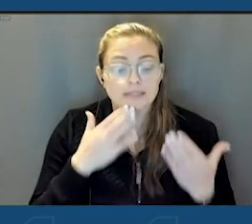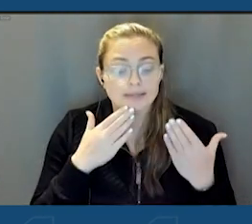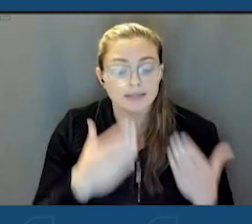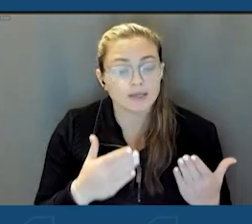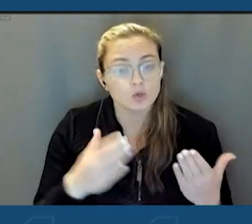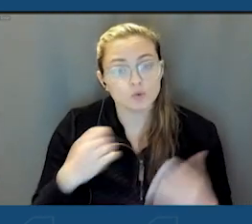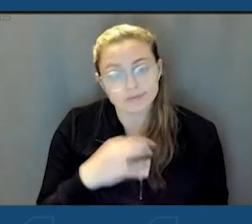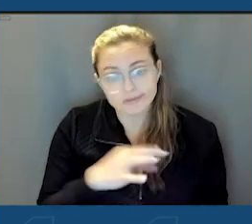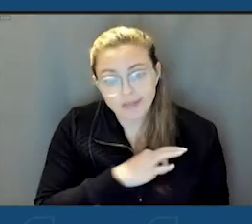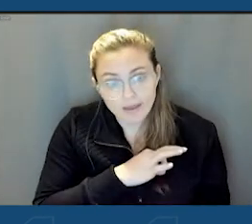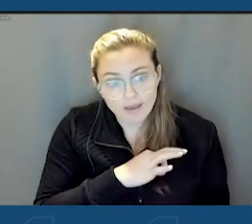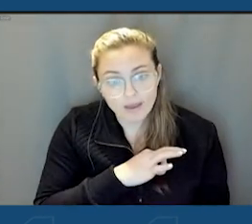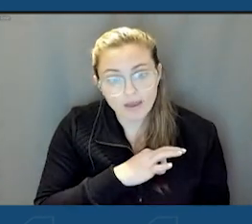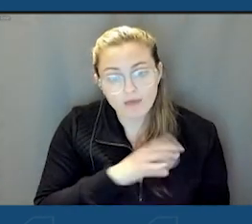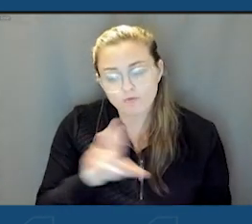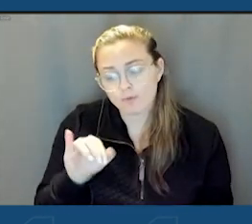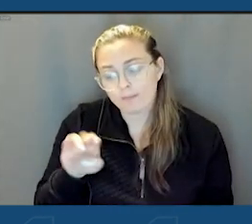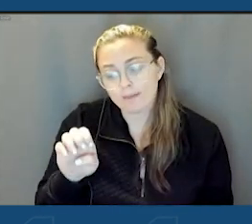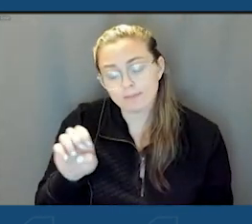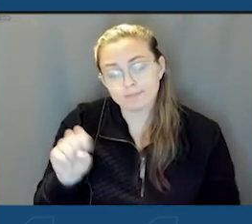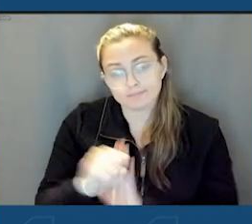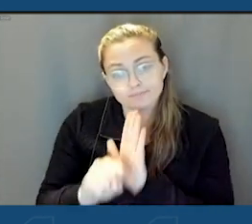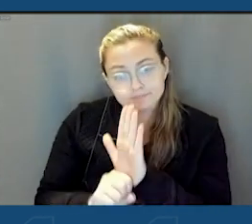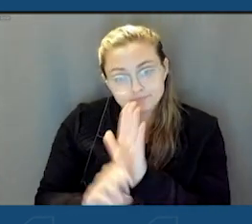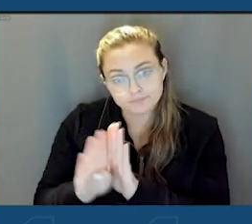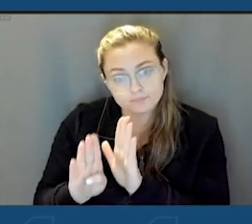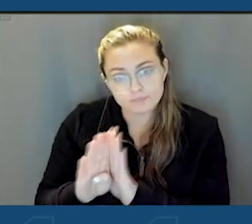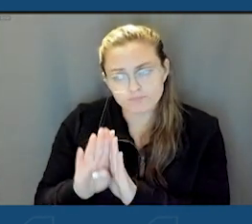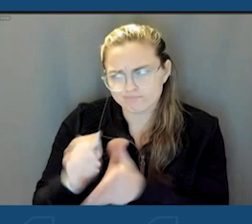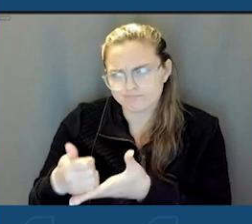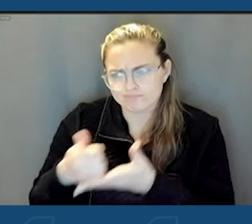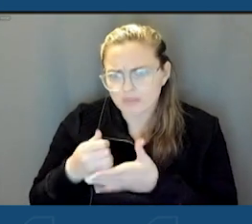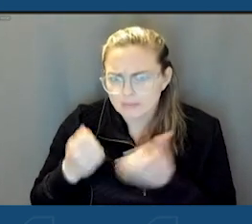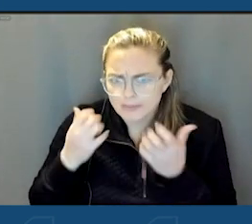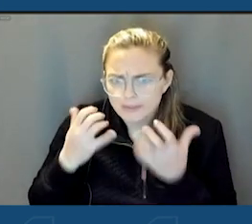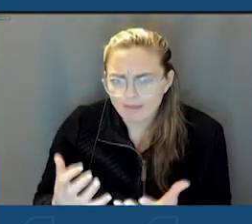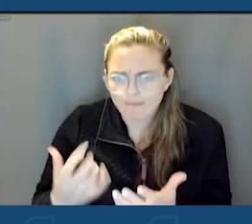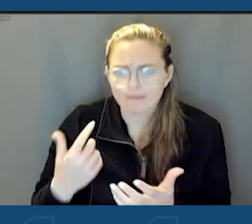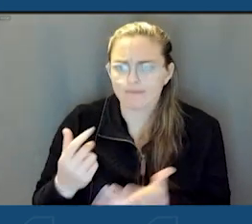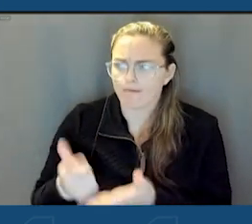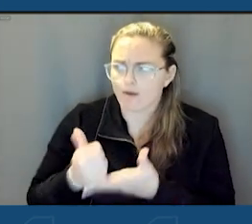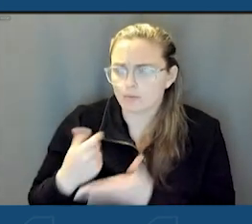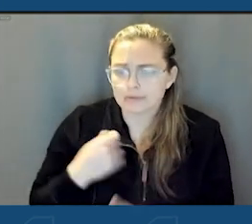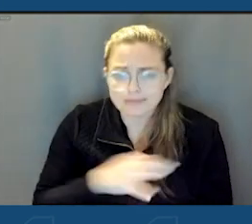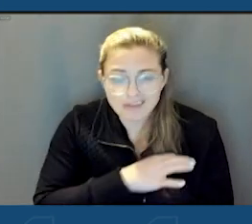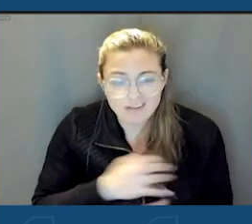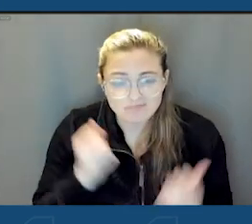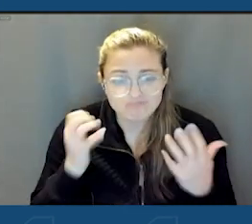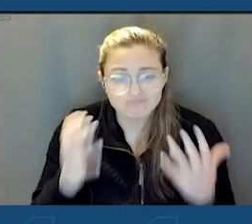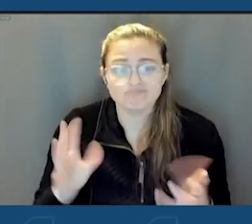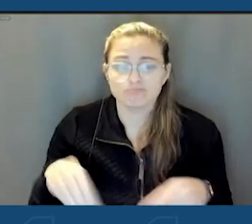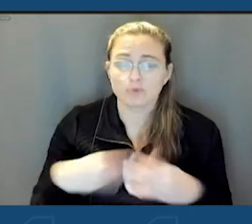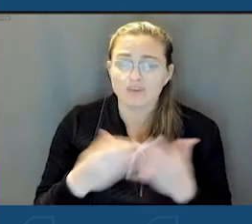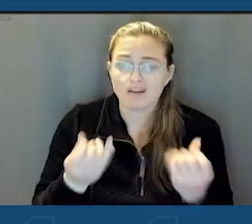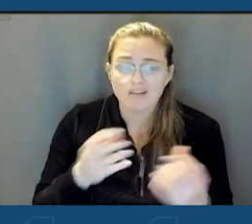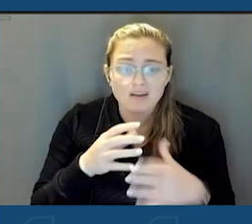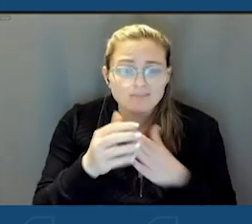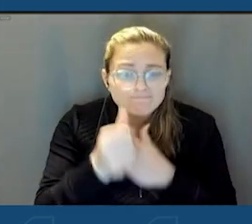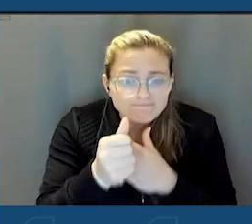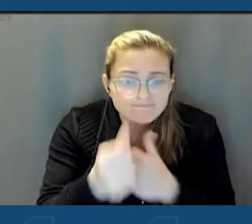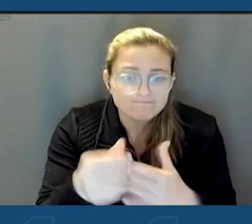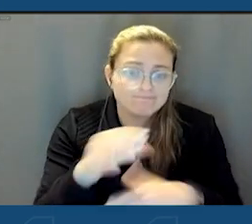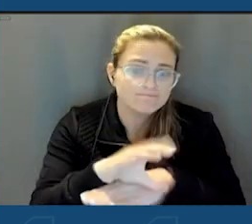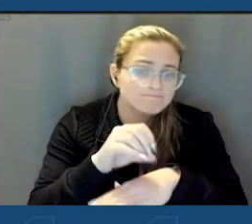staff from Empire State Development. They have been very helpful to our staff. They provide a lot of guidance and support.